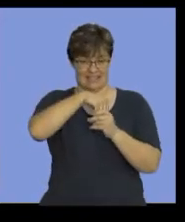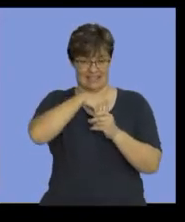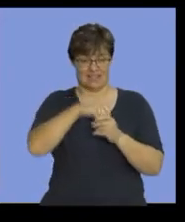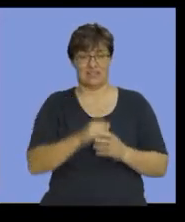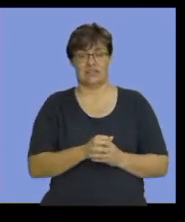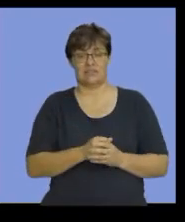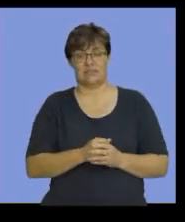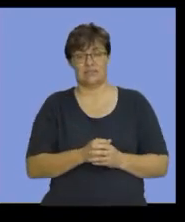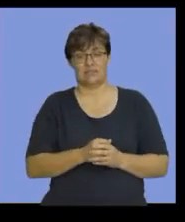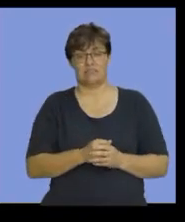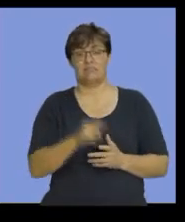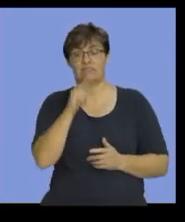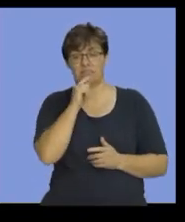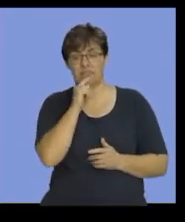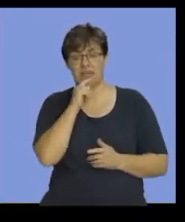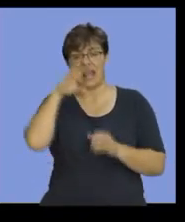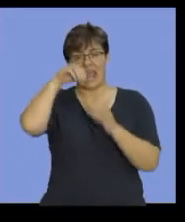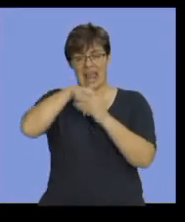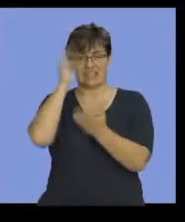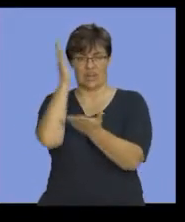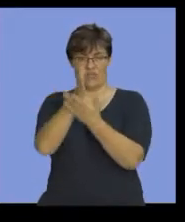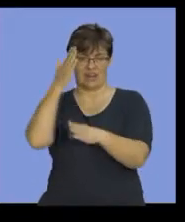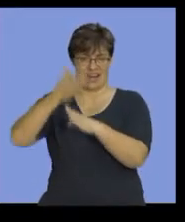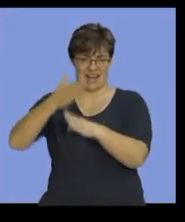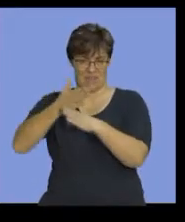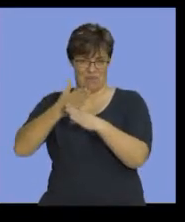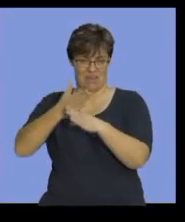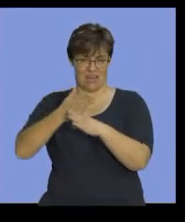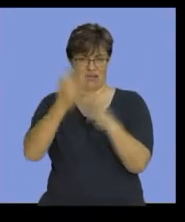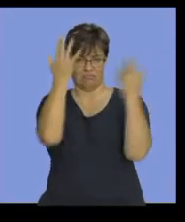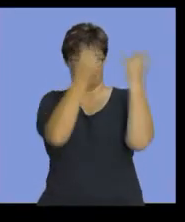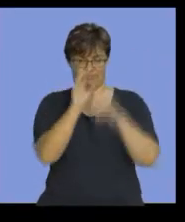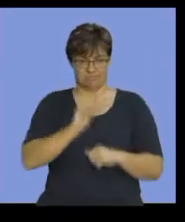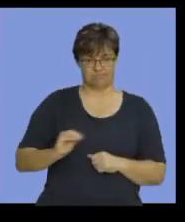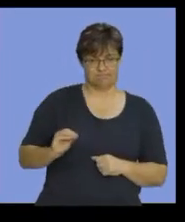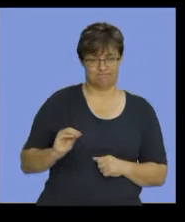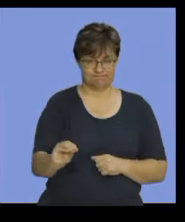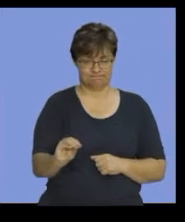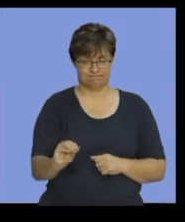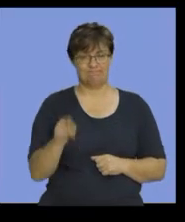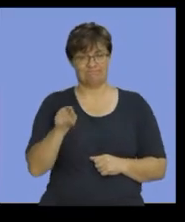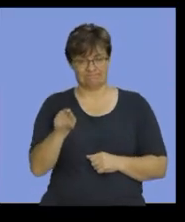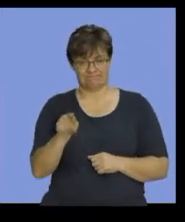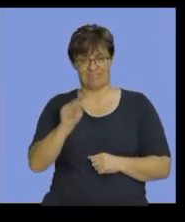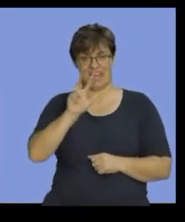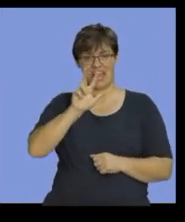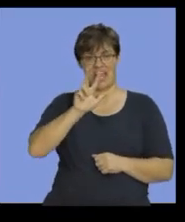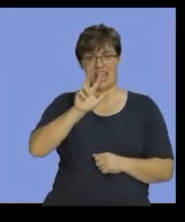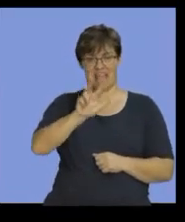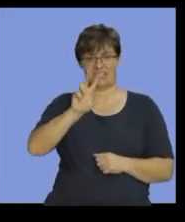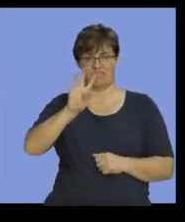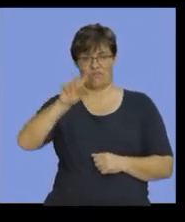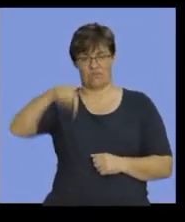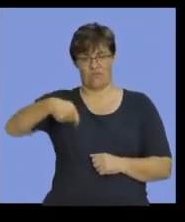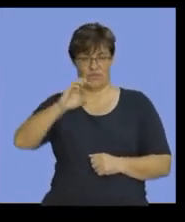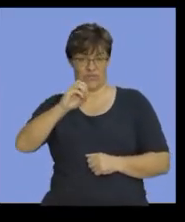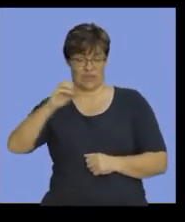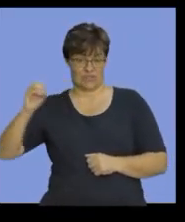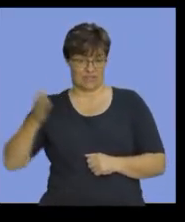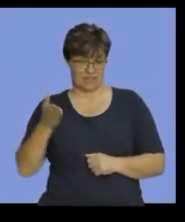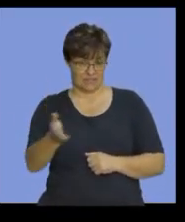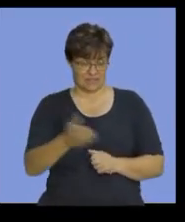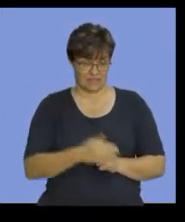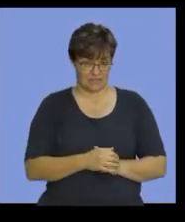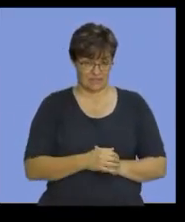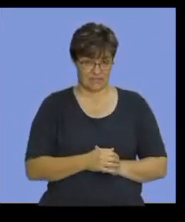is the indirect labor, into my calculation. There's the 84,000 rand.